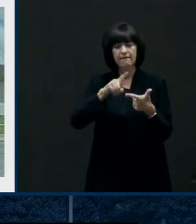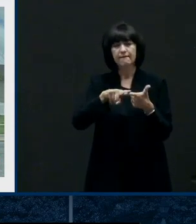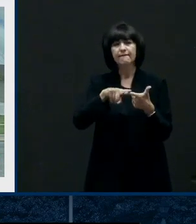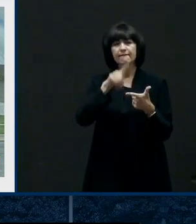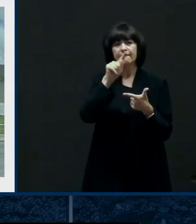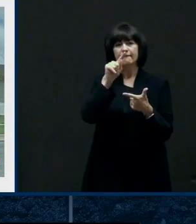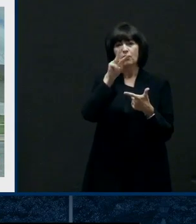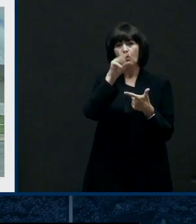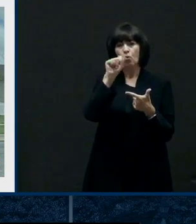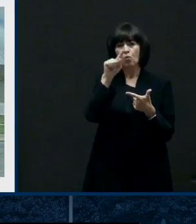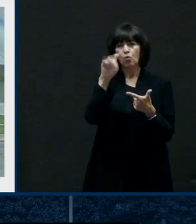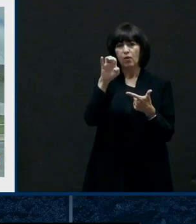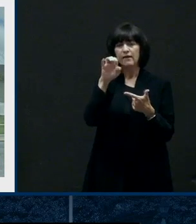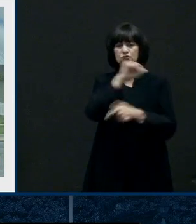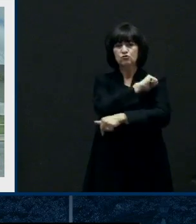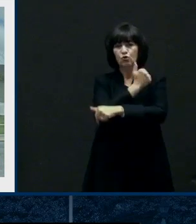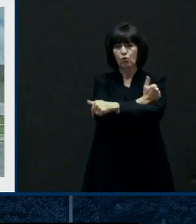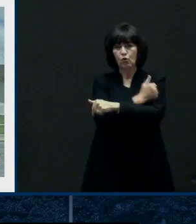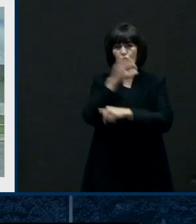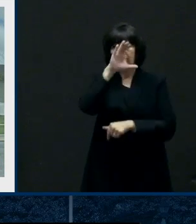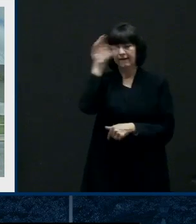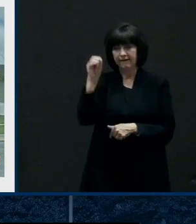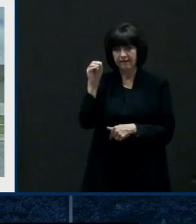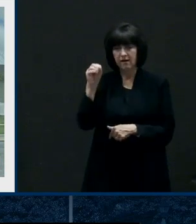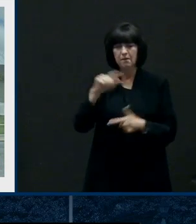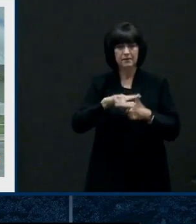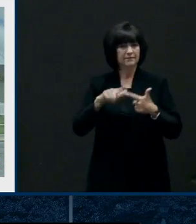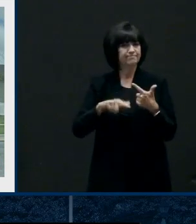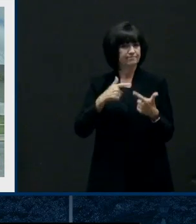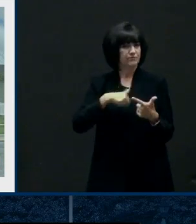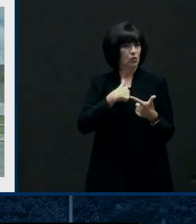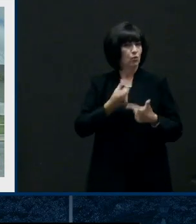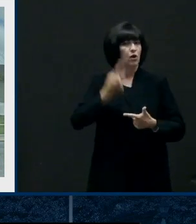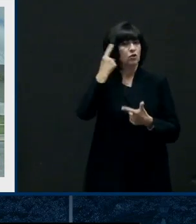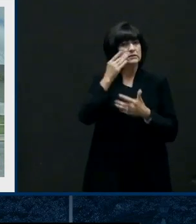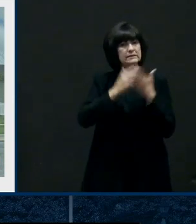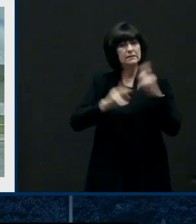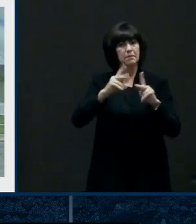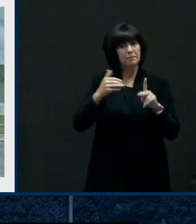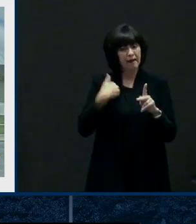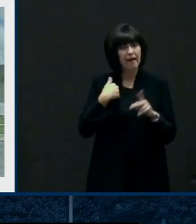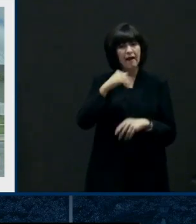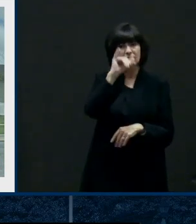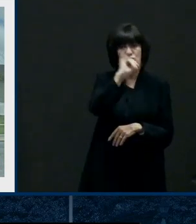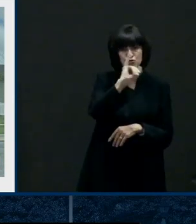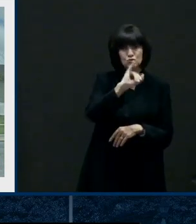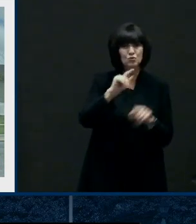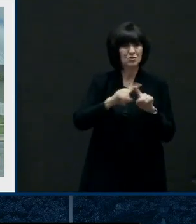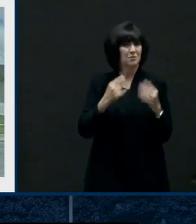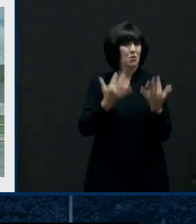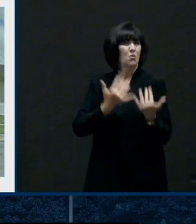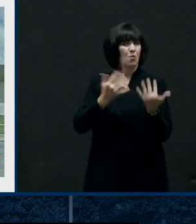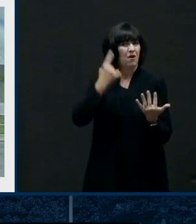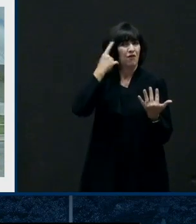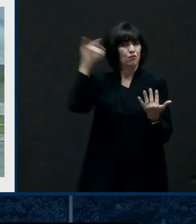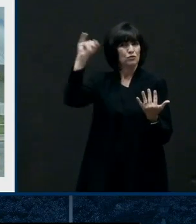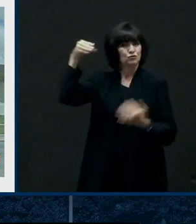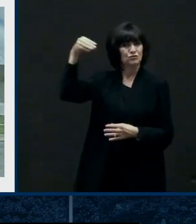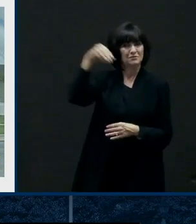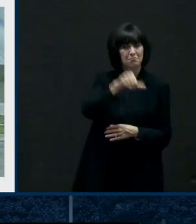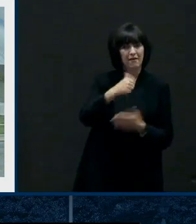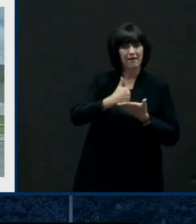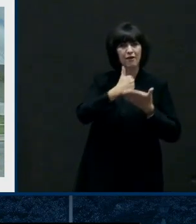do to assist because it is, you know, we understand people have insurance. We also understand there's a gap there as well. So we're trying to see how we could